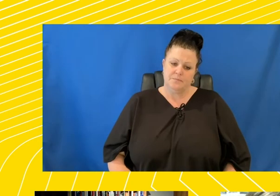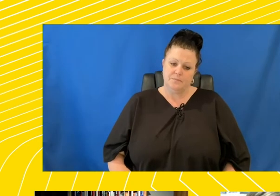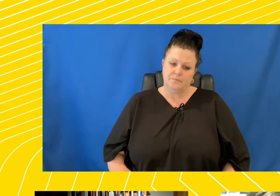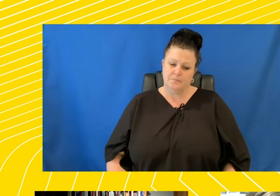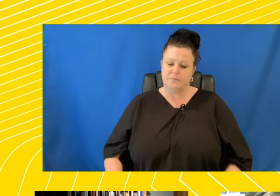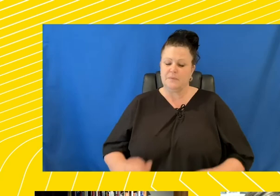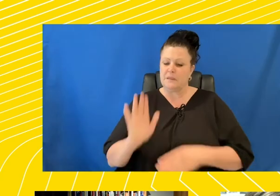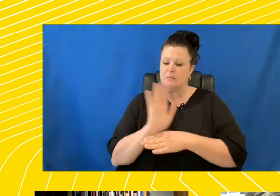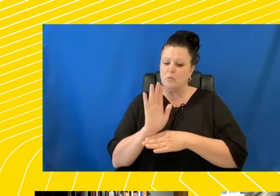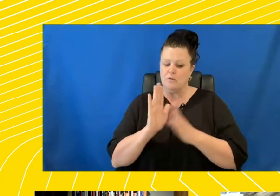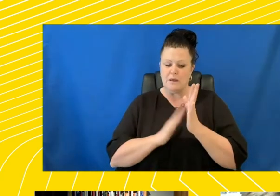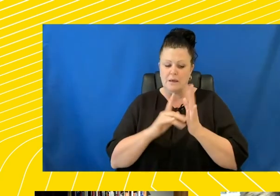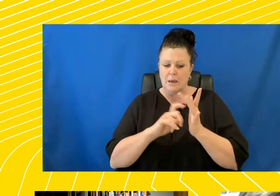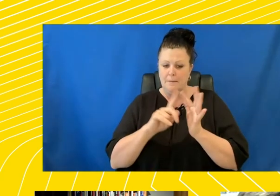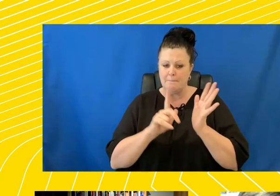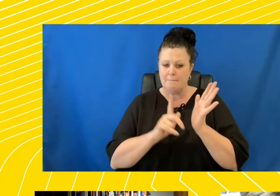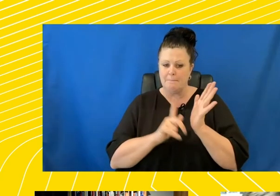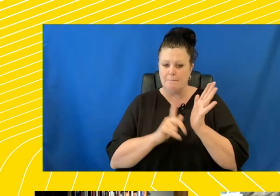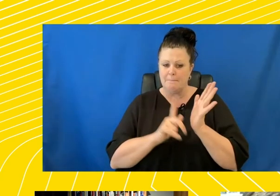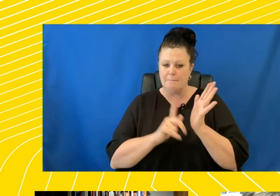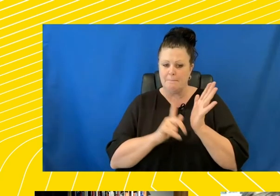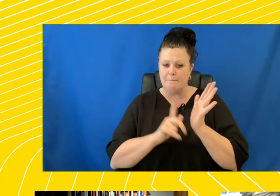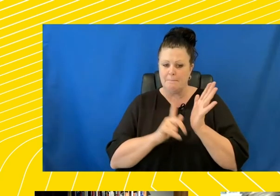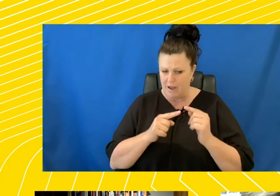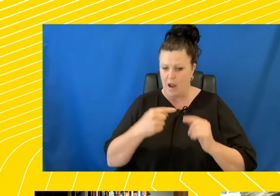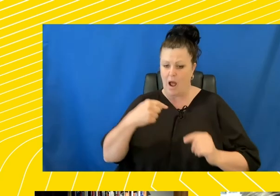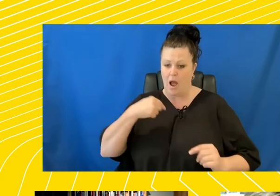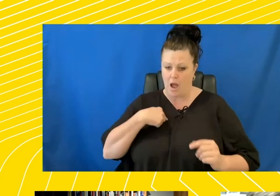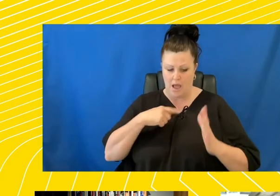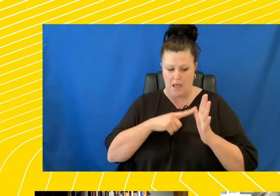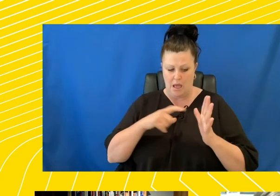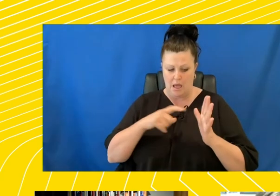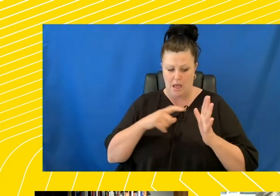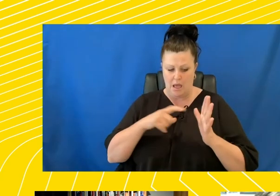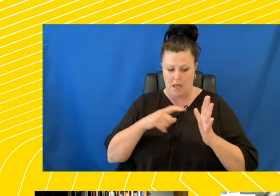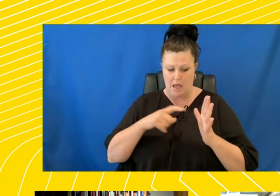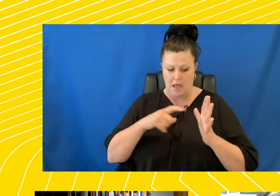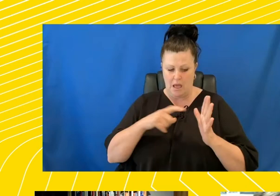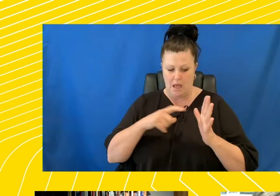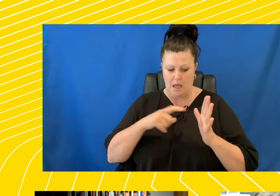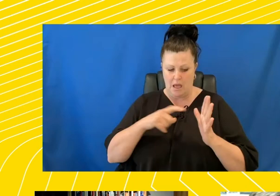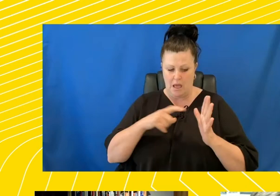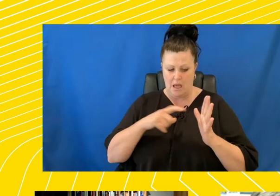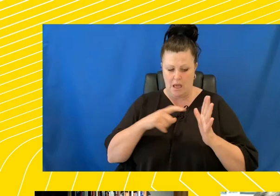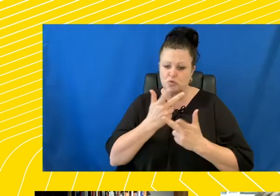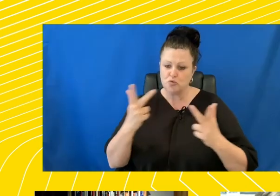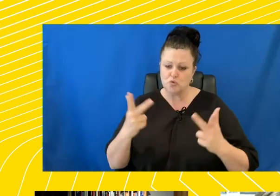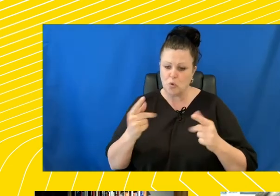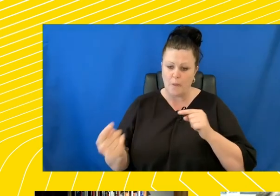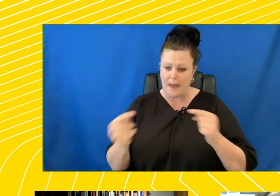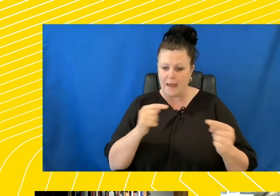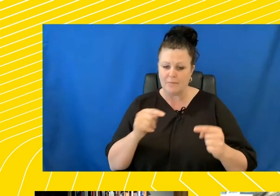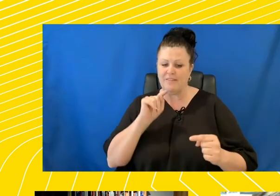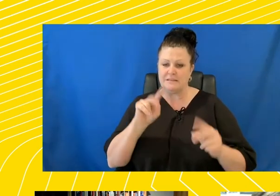Michael mentioned, Ich Klage Anne, I Accuse, it tries to present the argument that this is